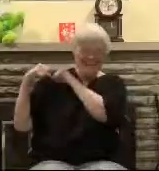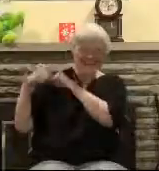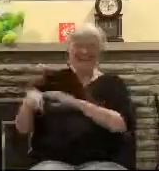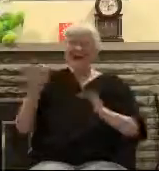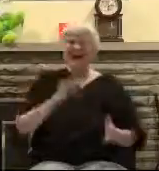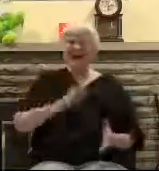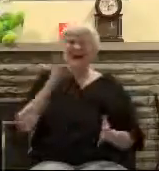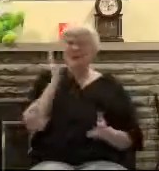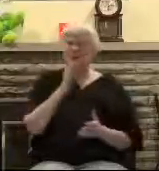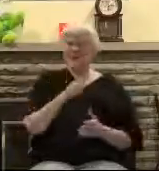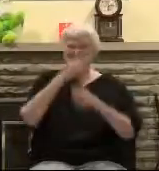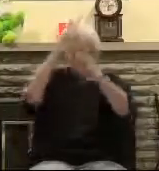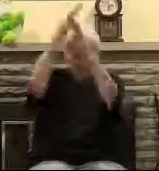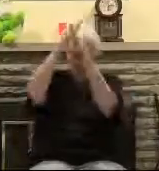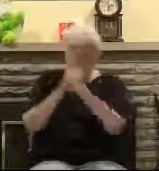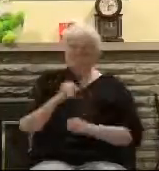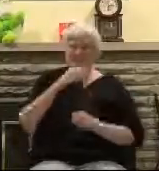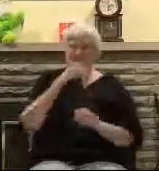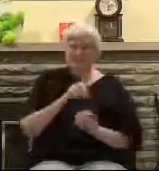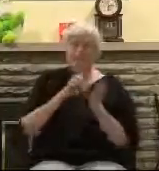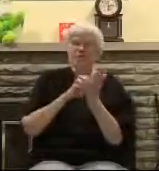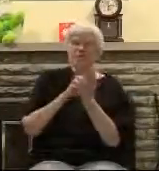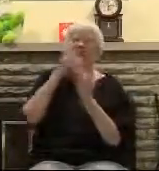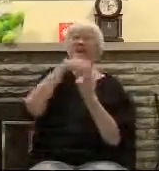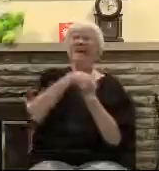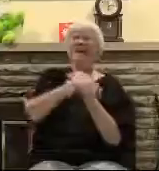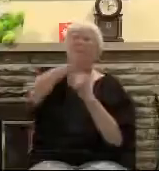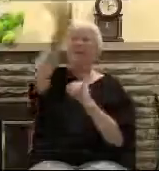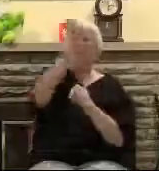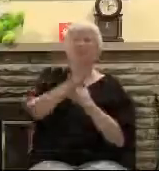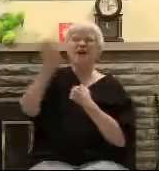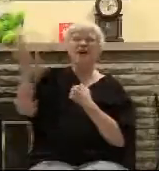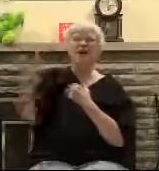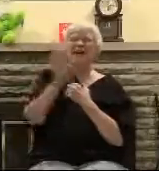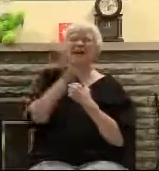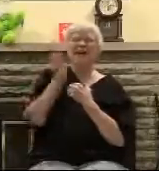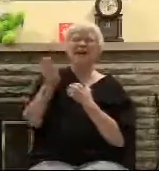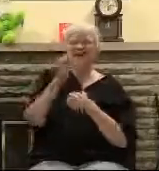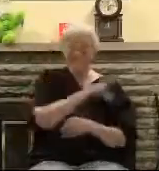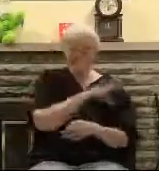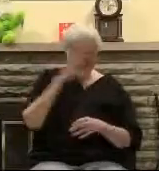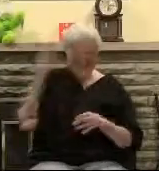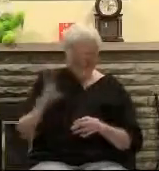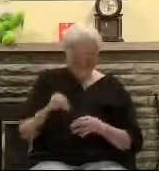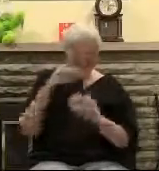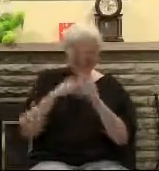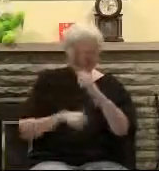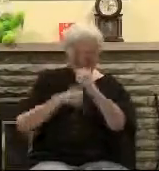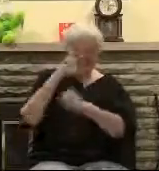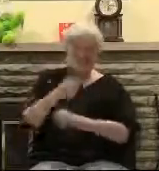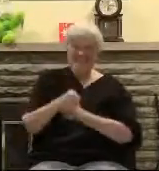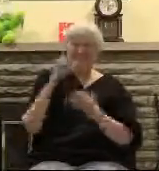last Till I lay down I will cling to the old